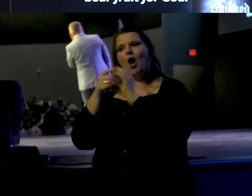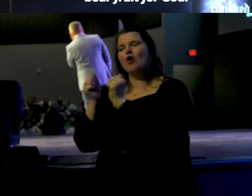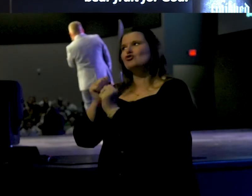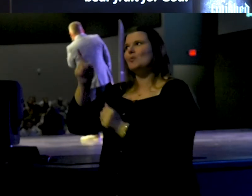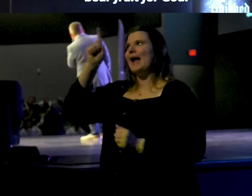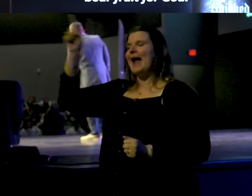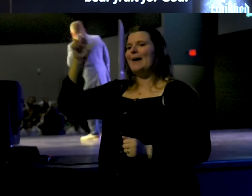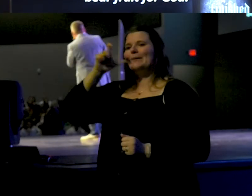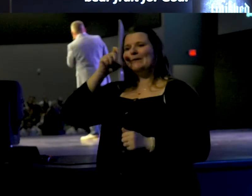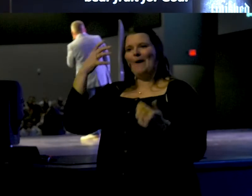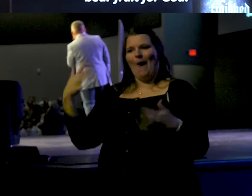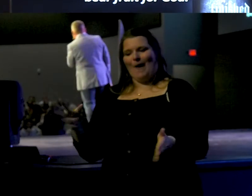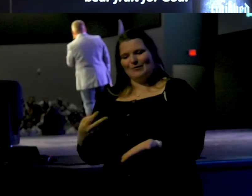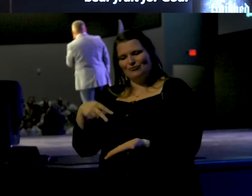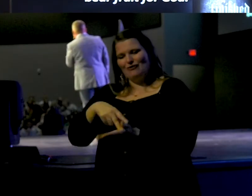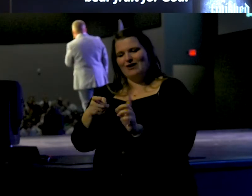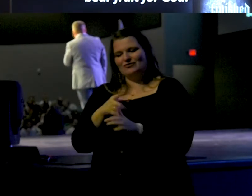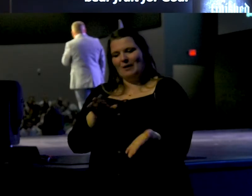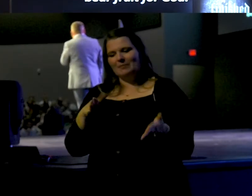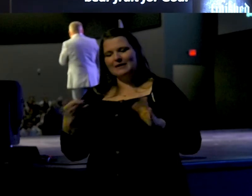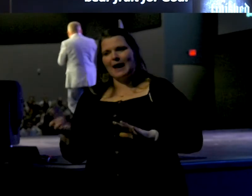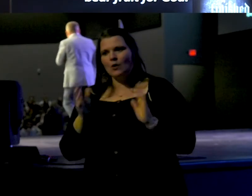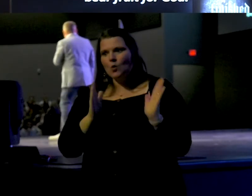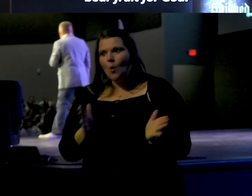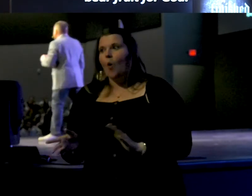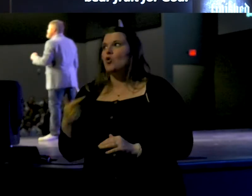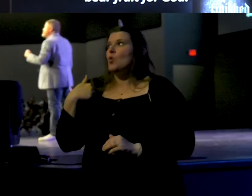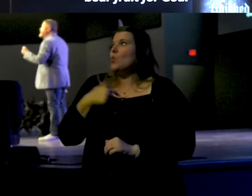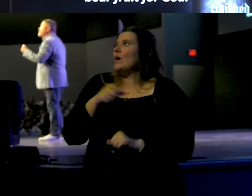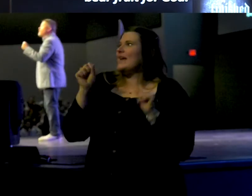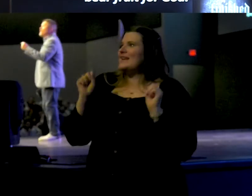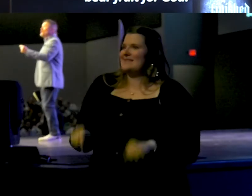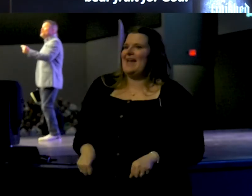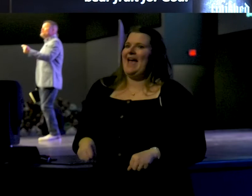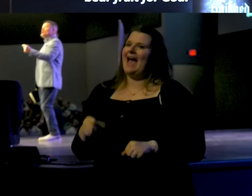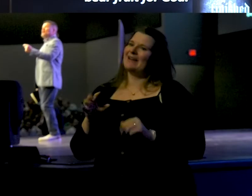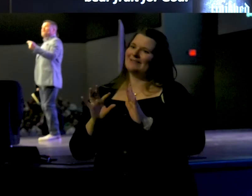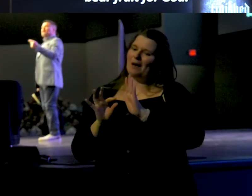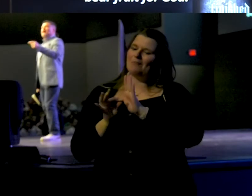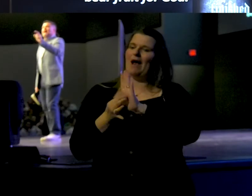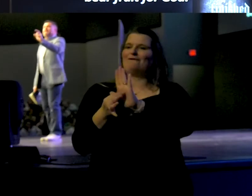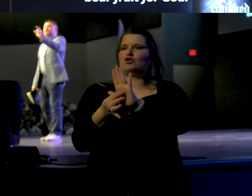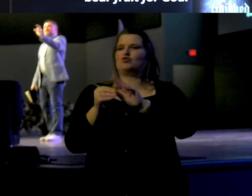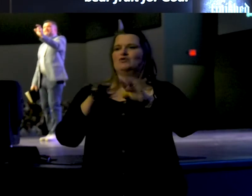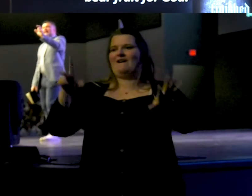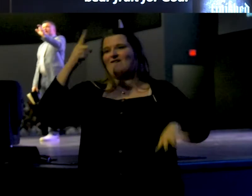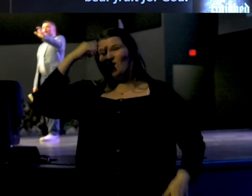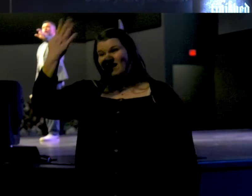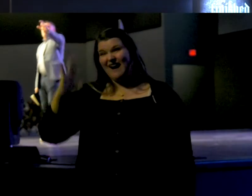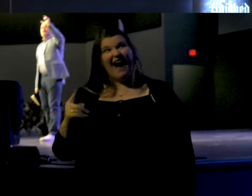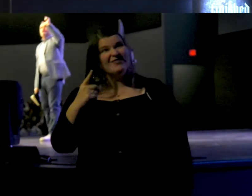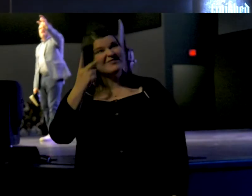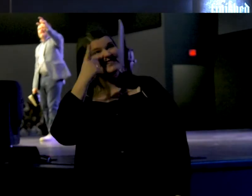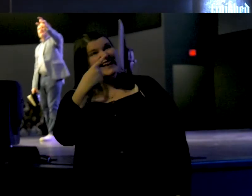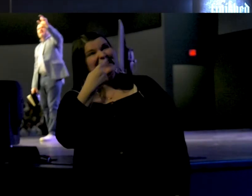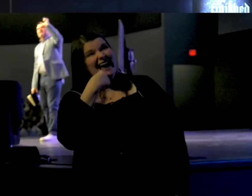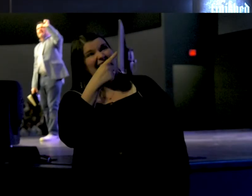to him who has been raised from the dead in order that we may bear fruit for God. Did you see that?